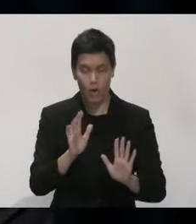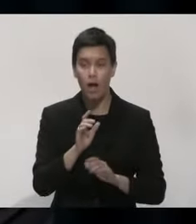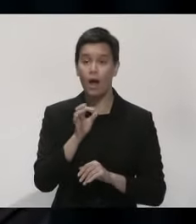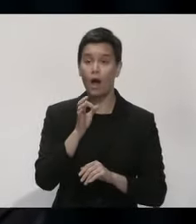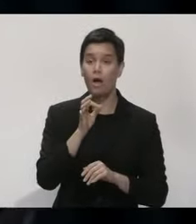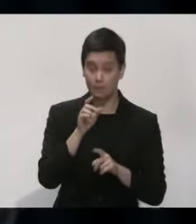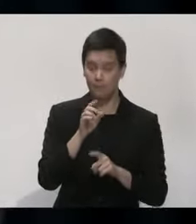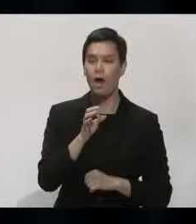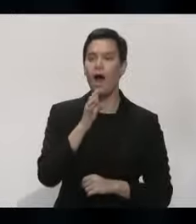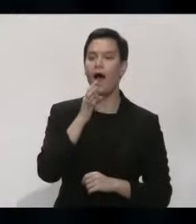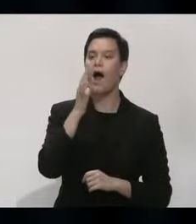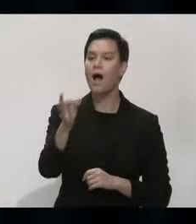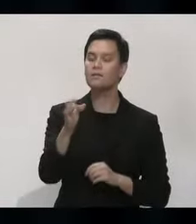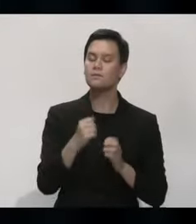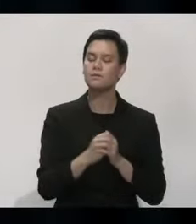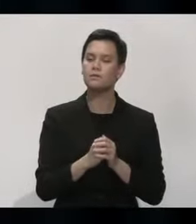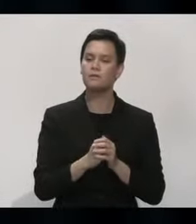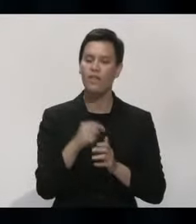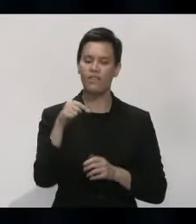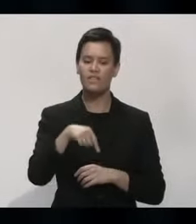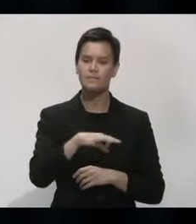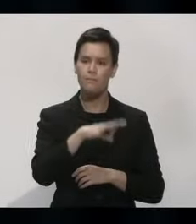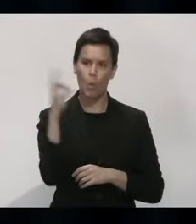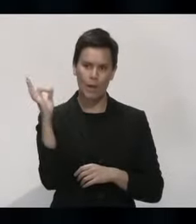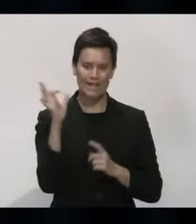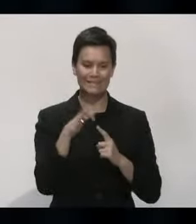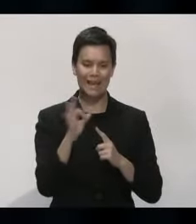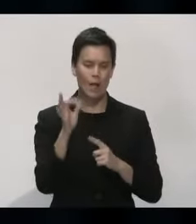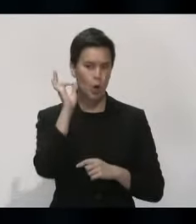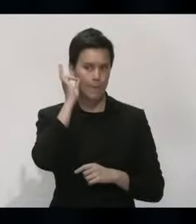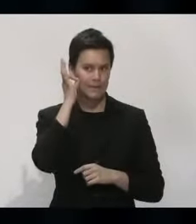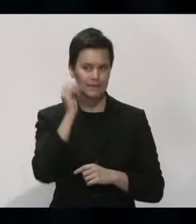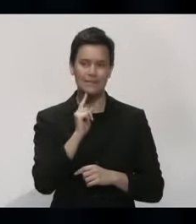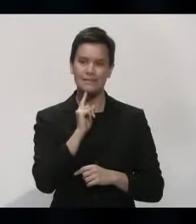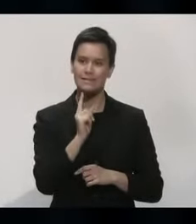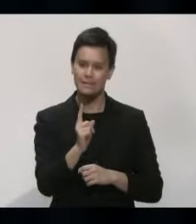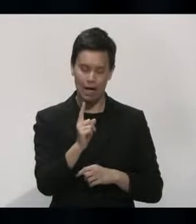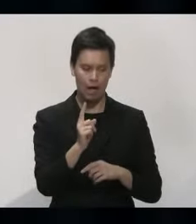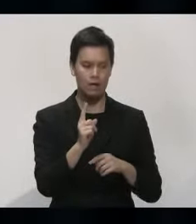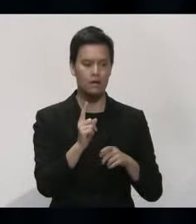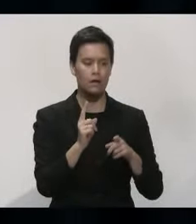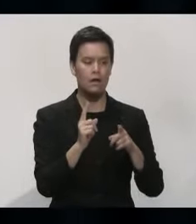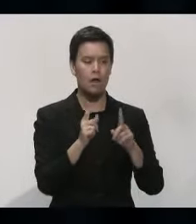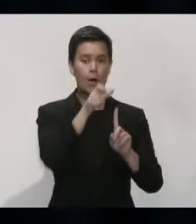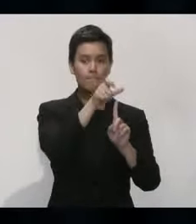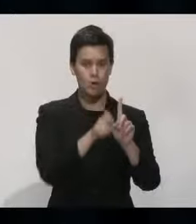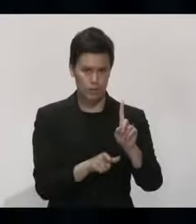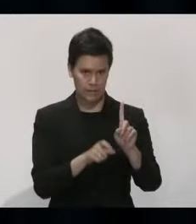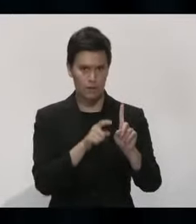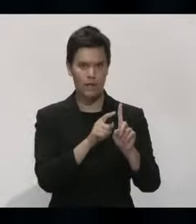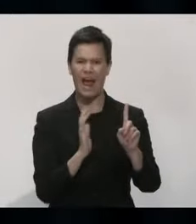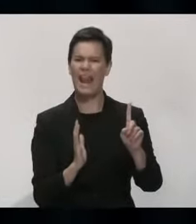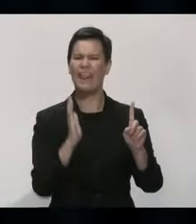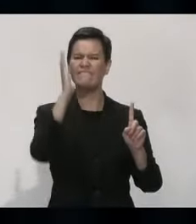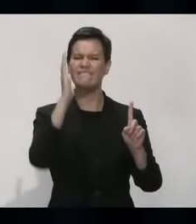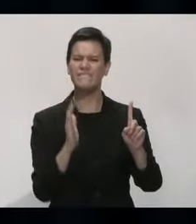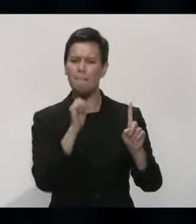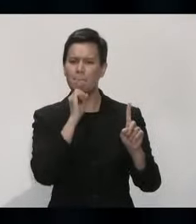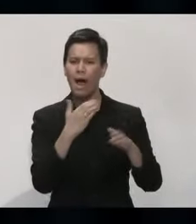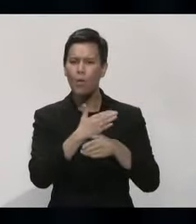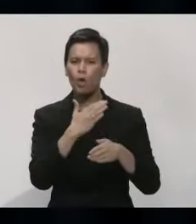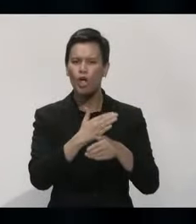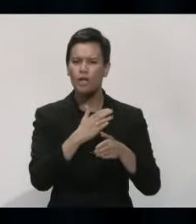were two cases that came from the maintenance worker at Ridges. Do you know if they were colleagues or family members? From memory, were